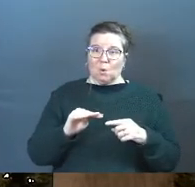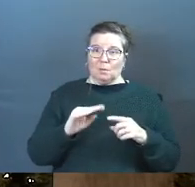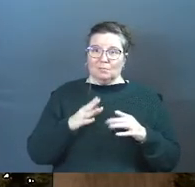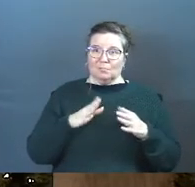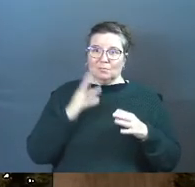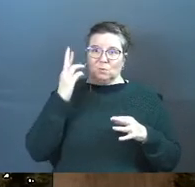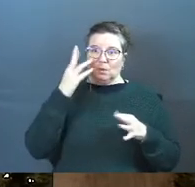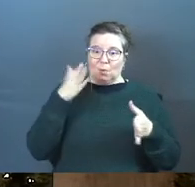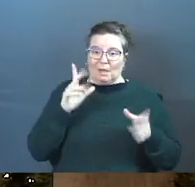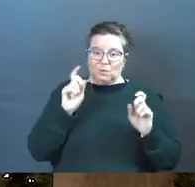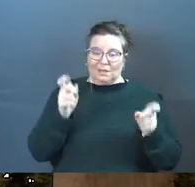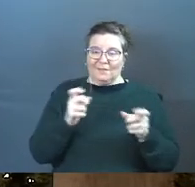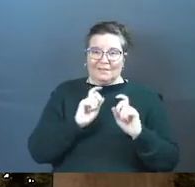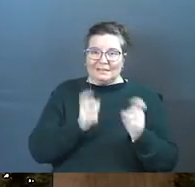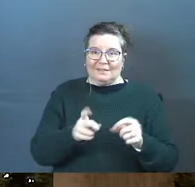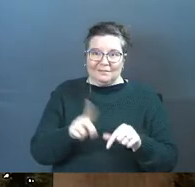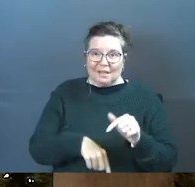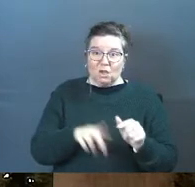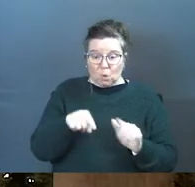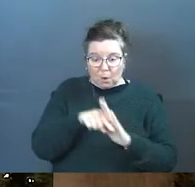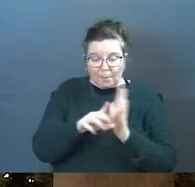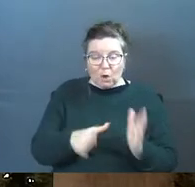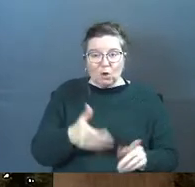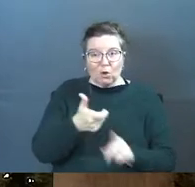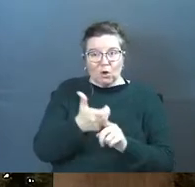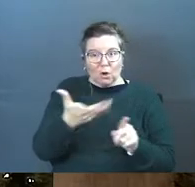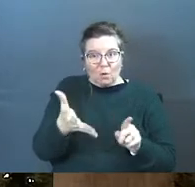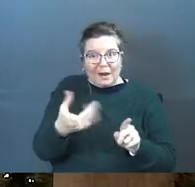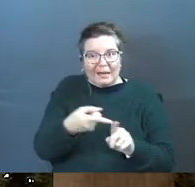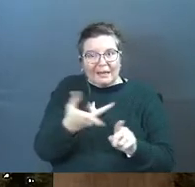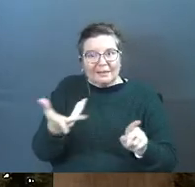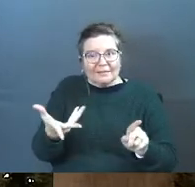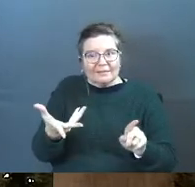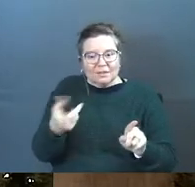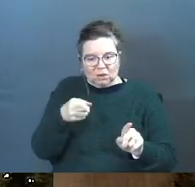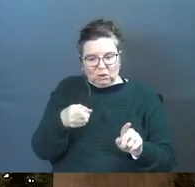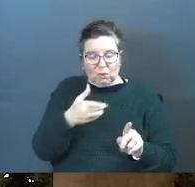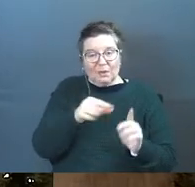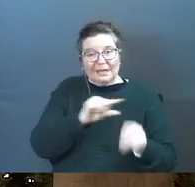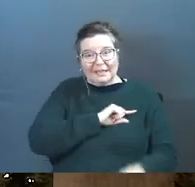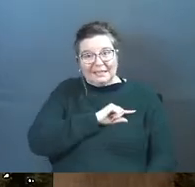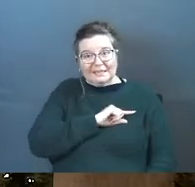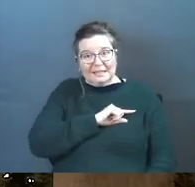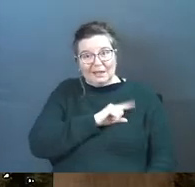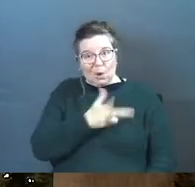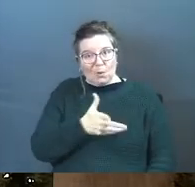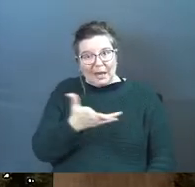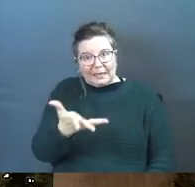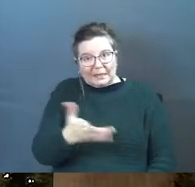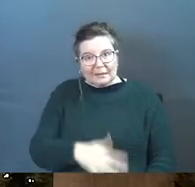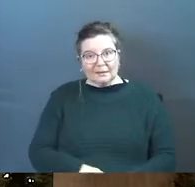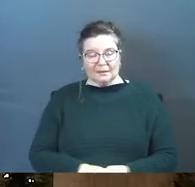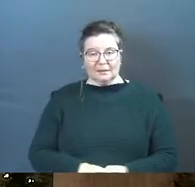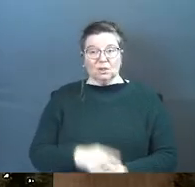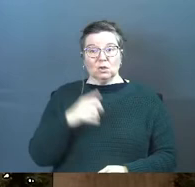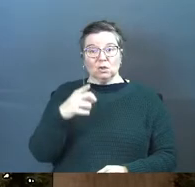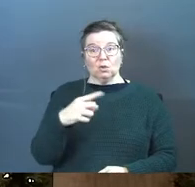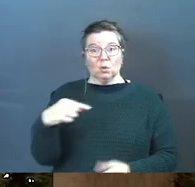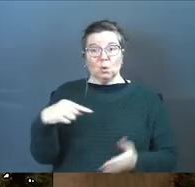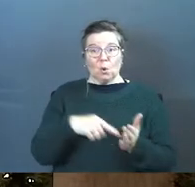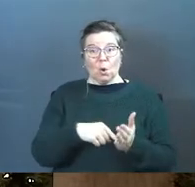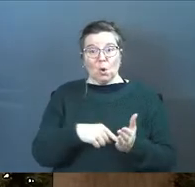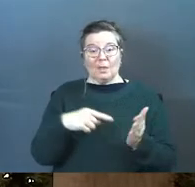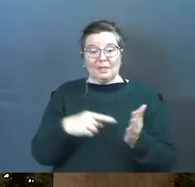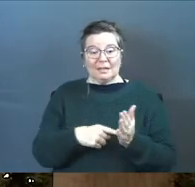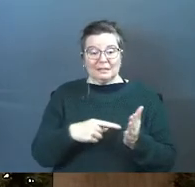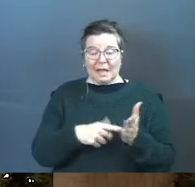gift. you're a murderer already. You're guilty already. You owe